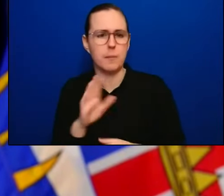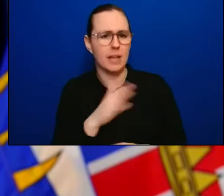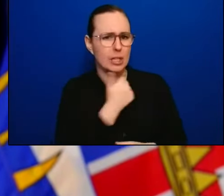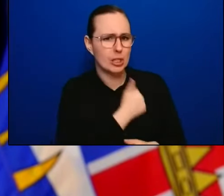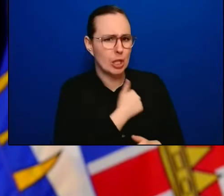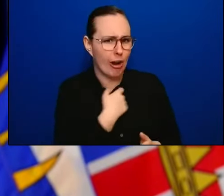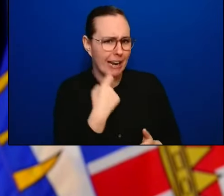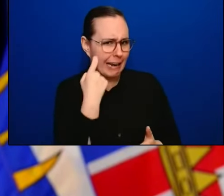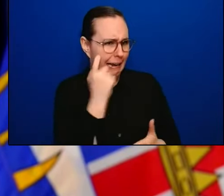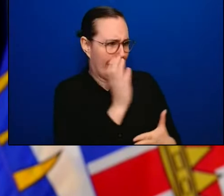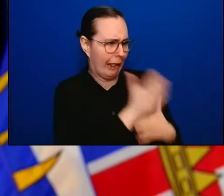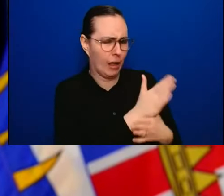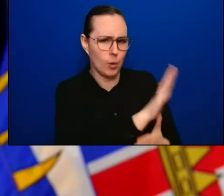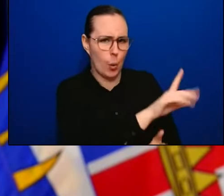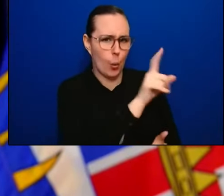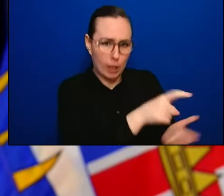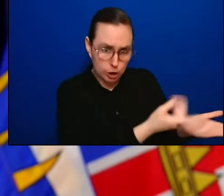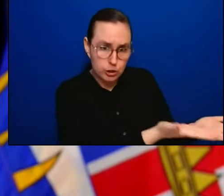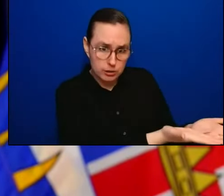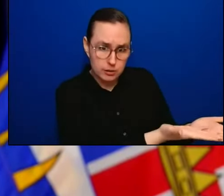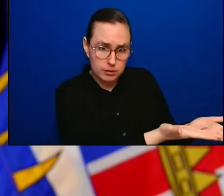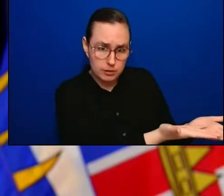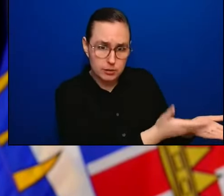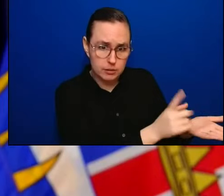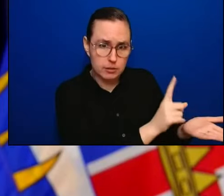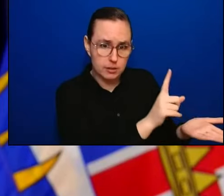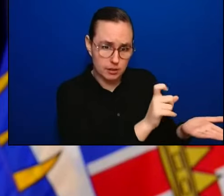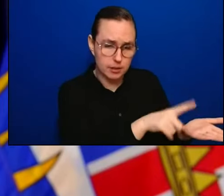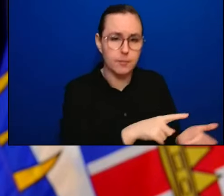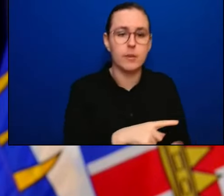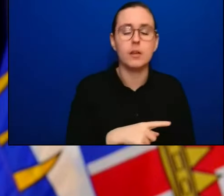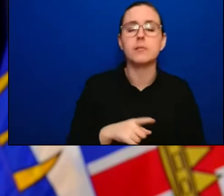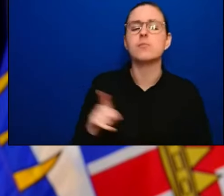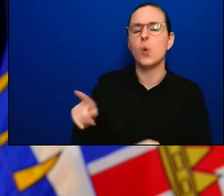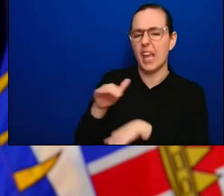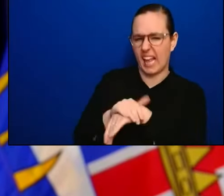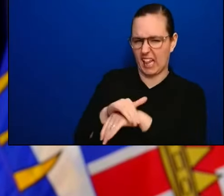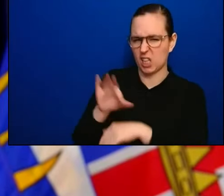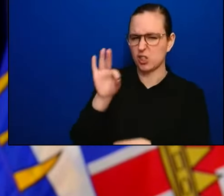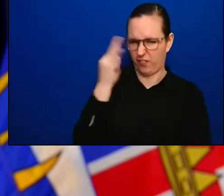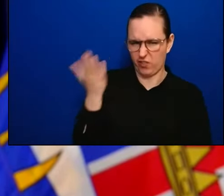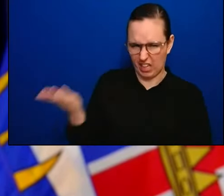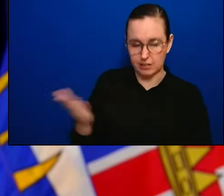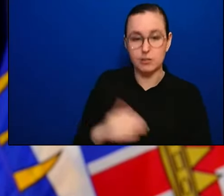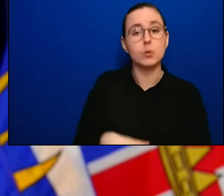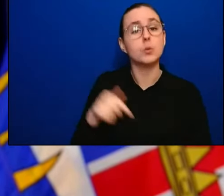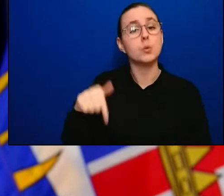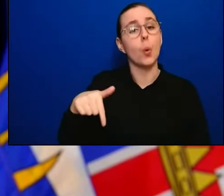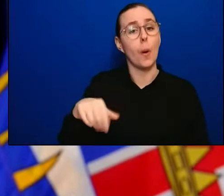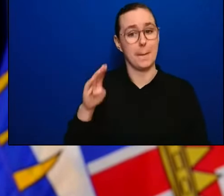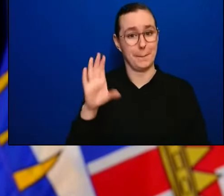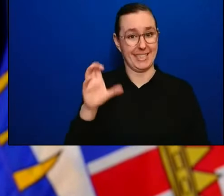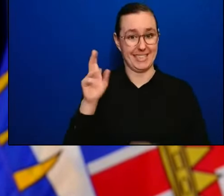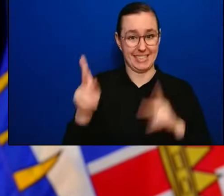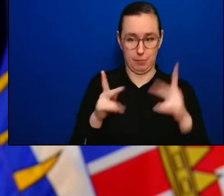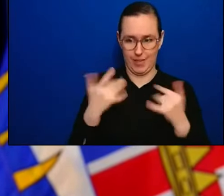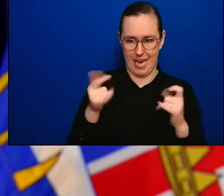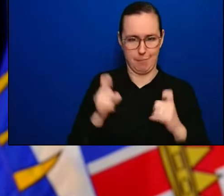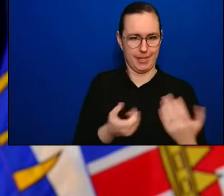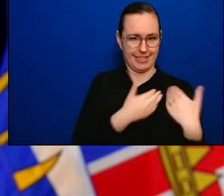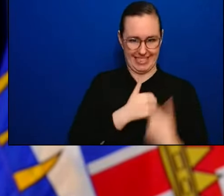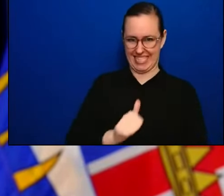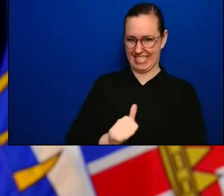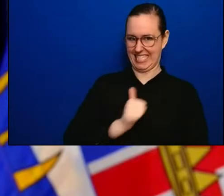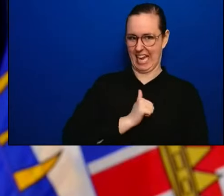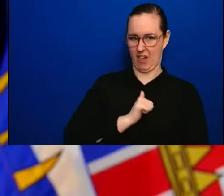No problem. Thanks. Dr. Henry, if the strategy now is for British Columbians to assess their own risk for COVID and then make